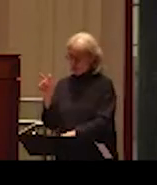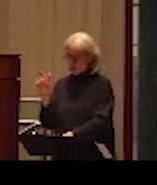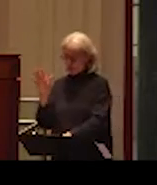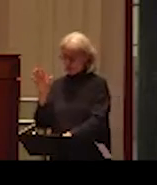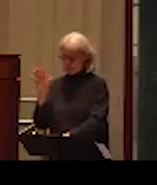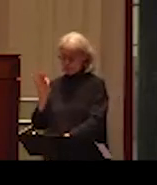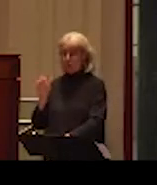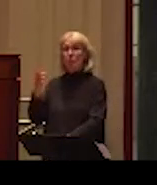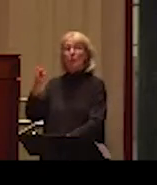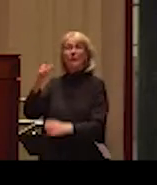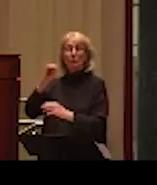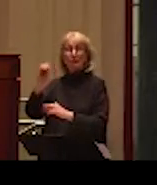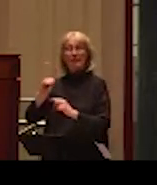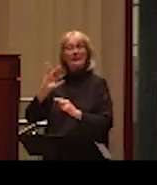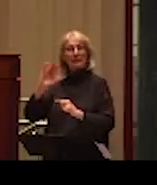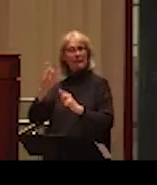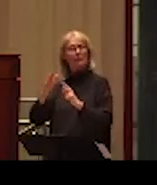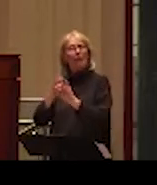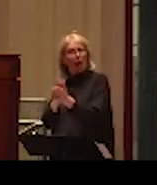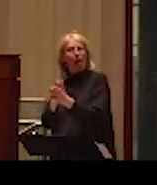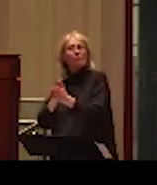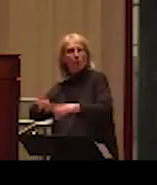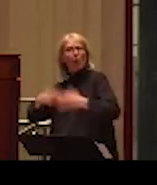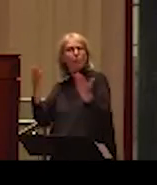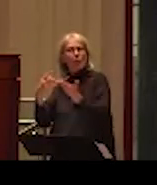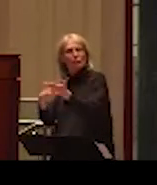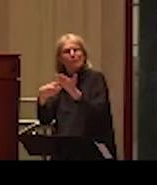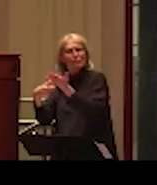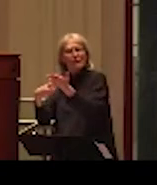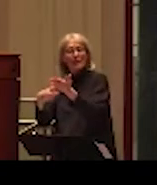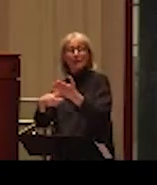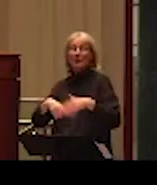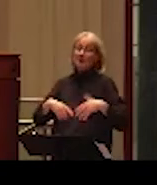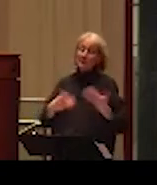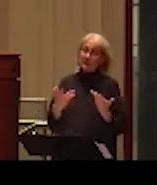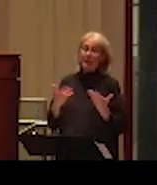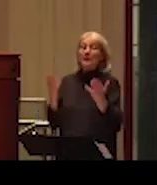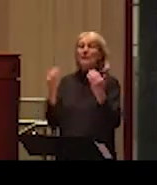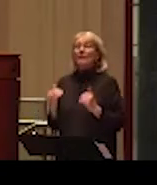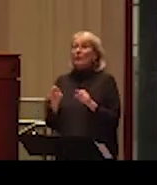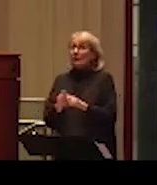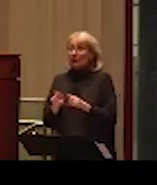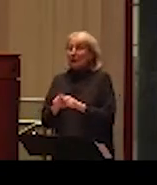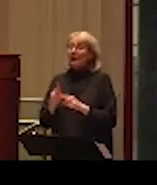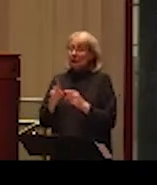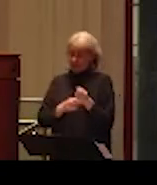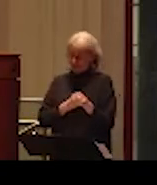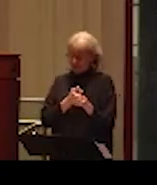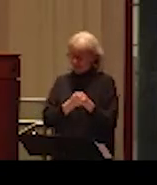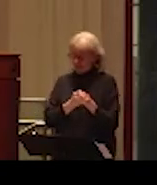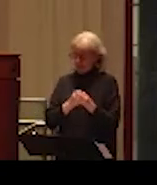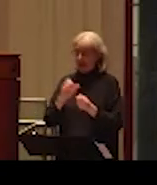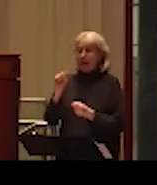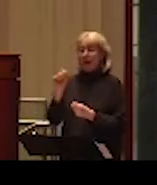expression and open inquiry. At the same time, there are very many positive news about the support of the academic